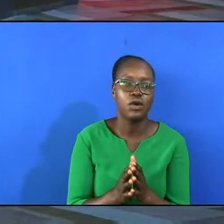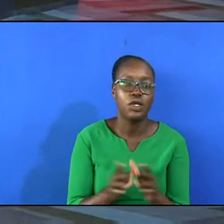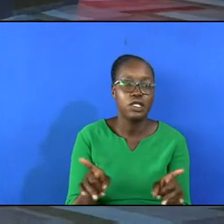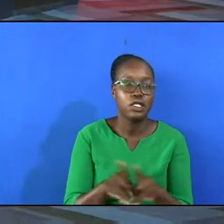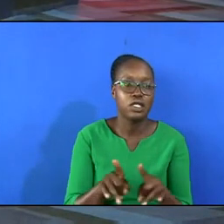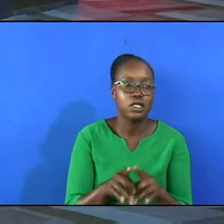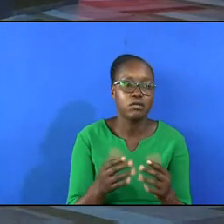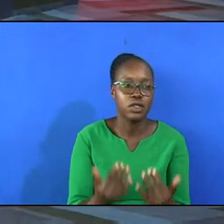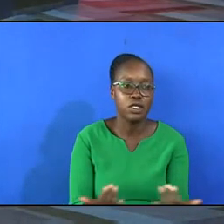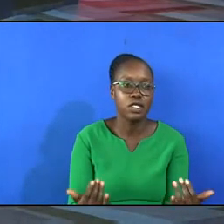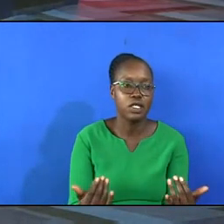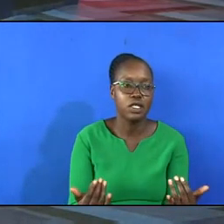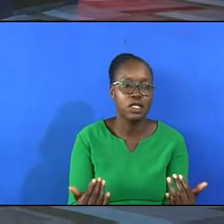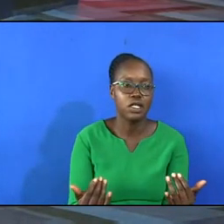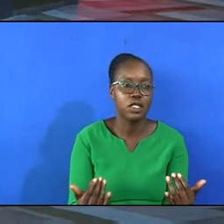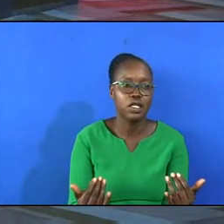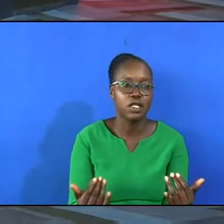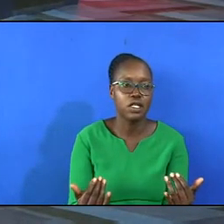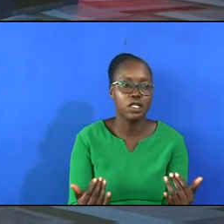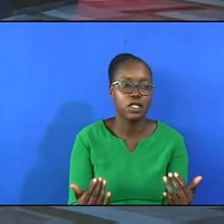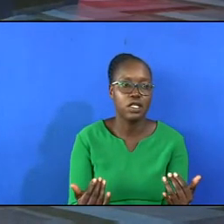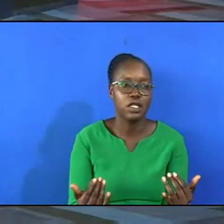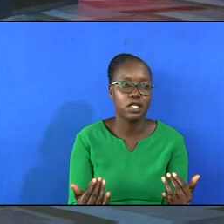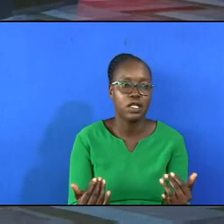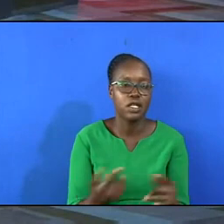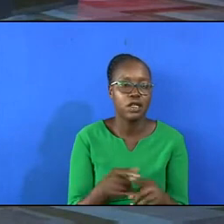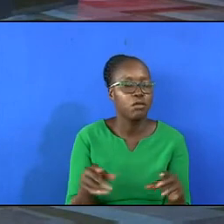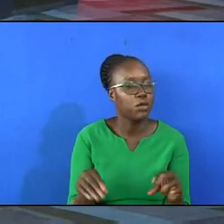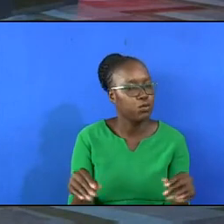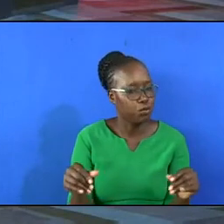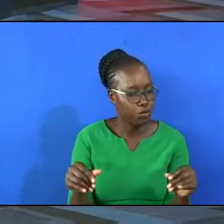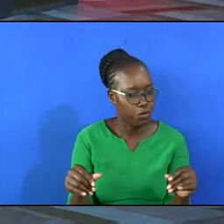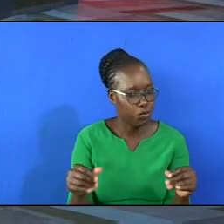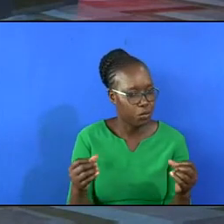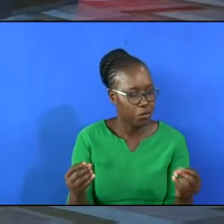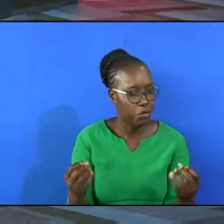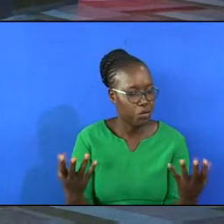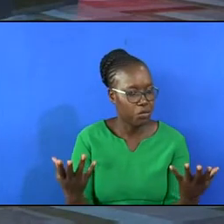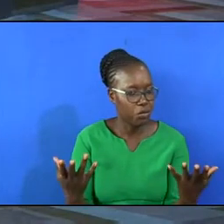thing but qualitatively made new.